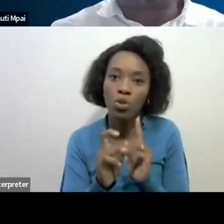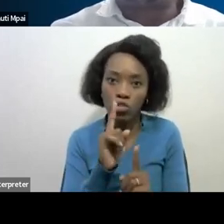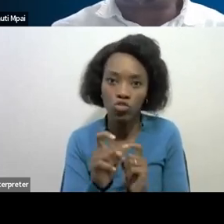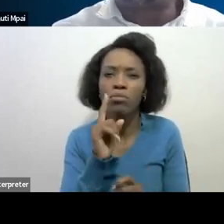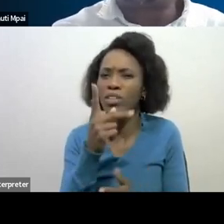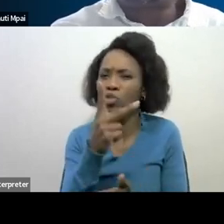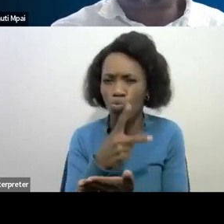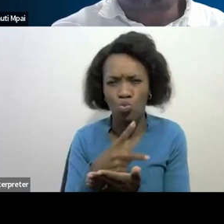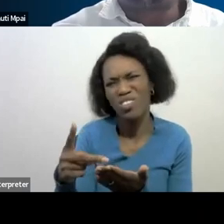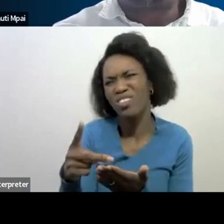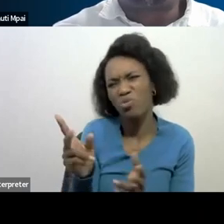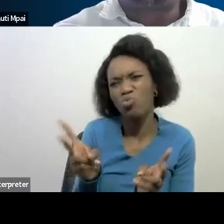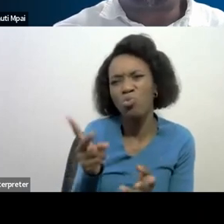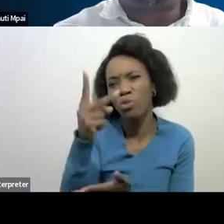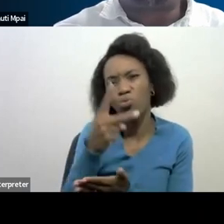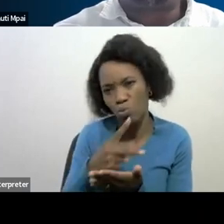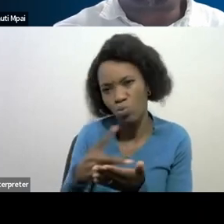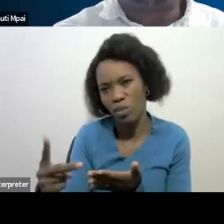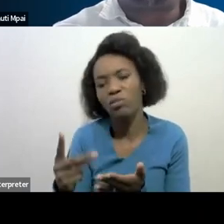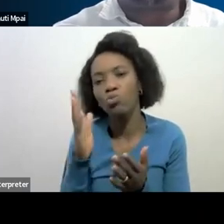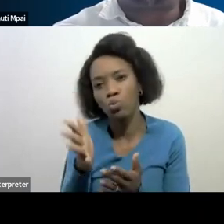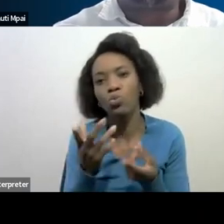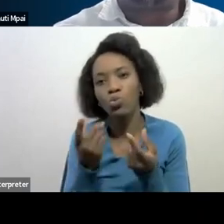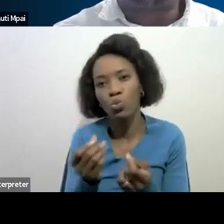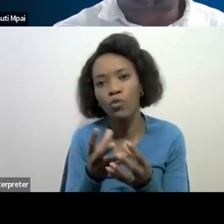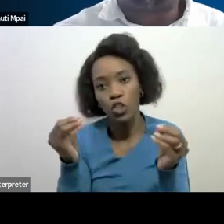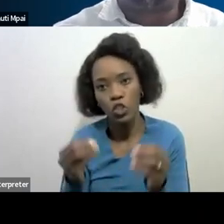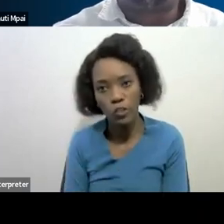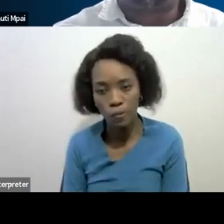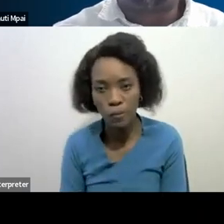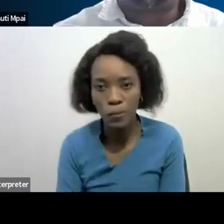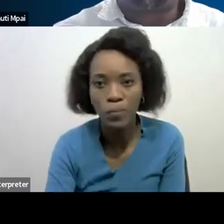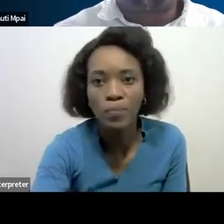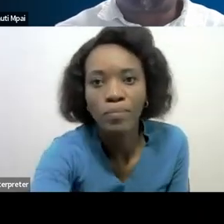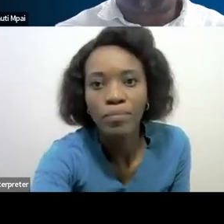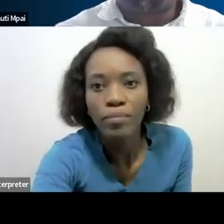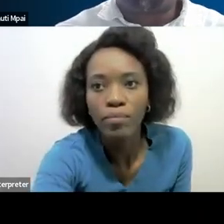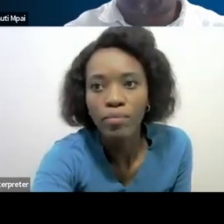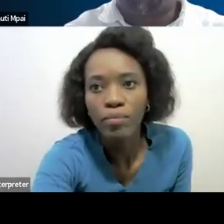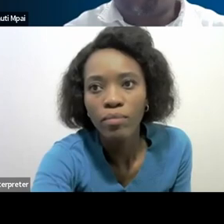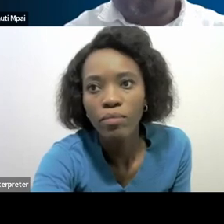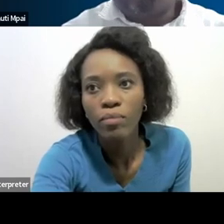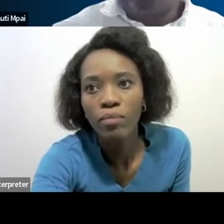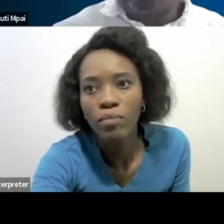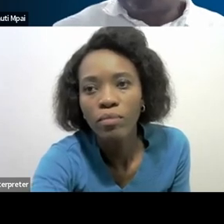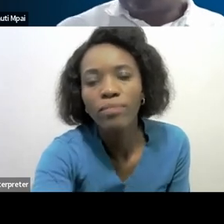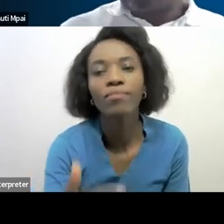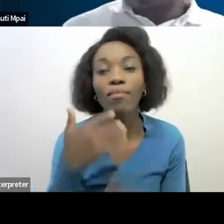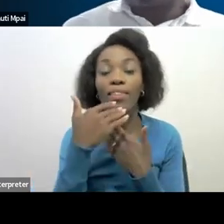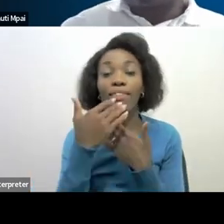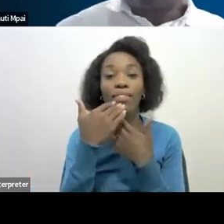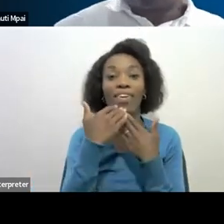weeks is the general time frame within which we should be able to respond to thank you so much for that detailed